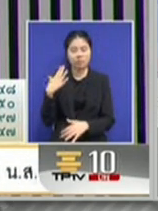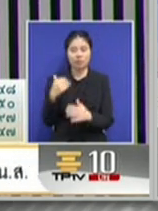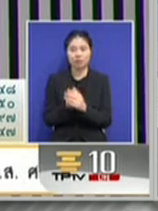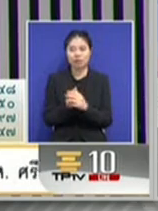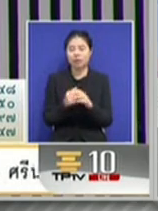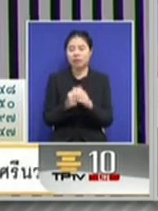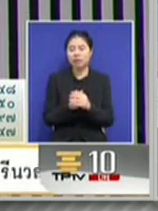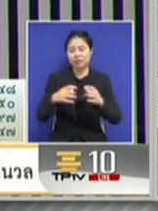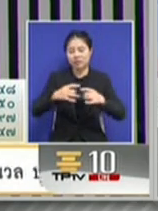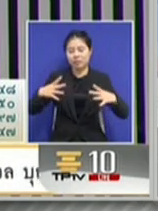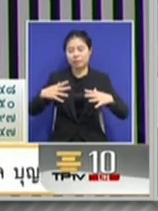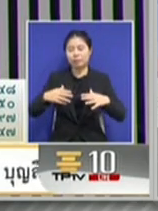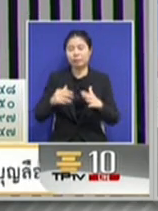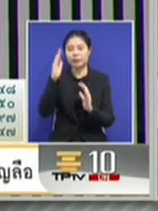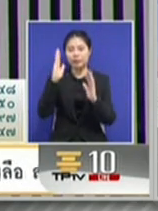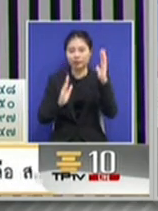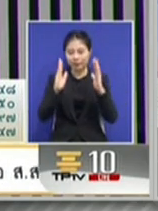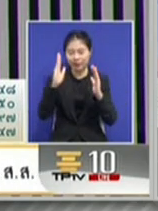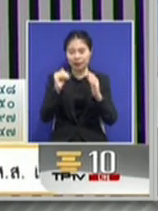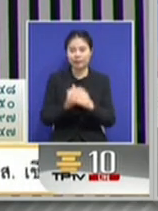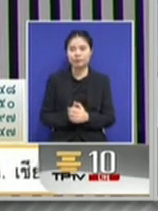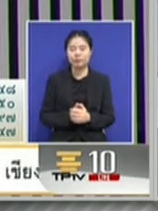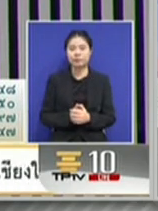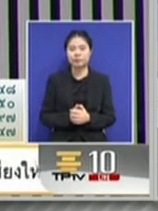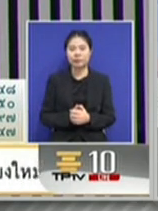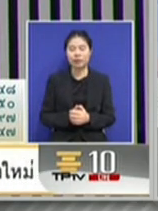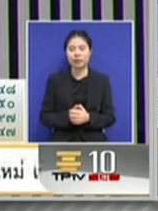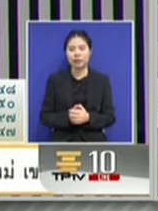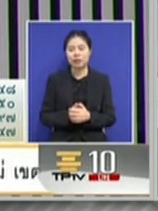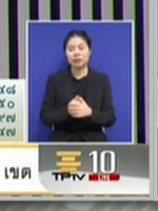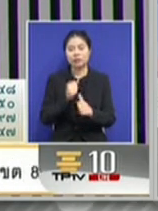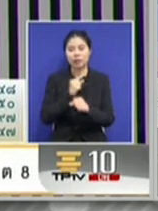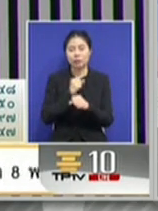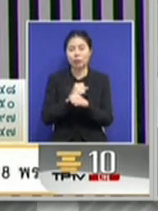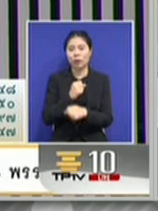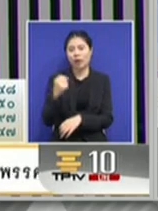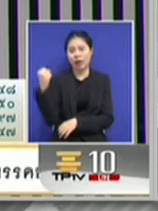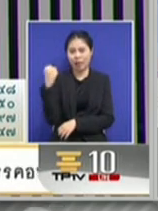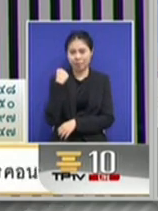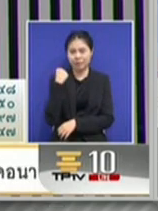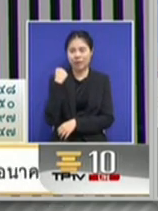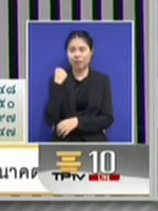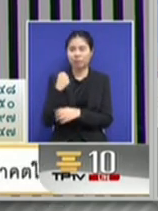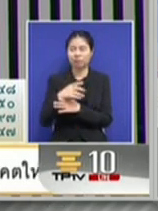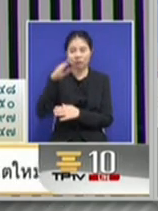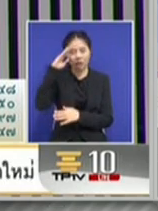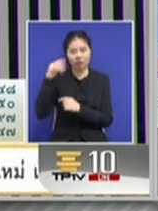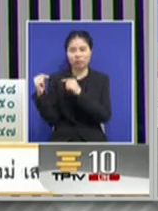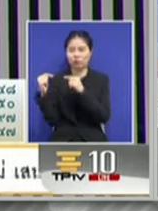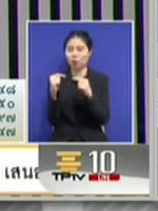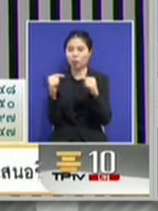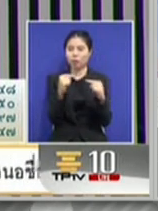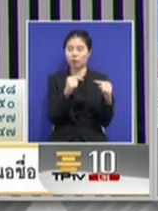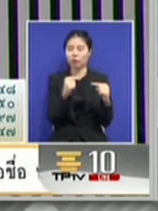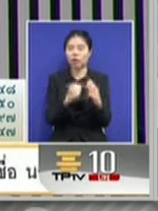military following the coup d'etat in 2014. And now he is a member of parliament. Yes. And, of course,